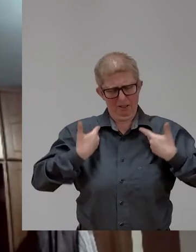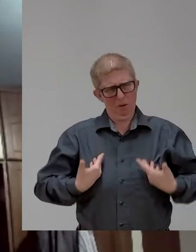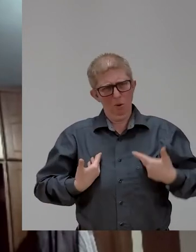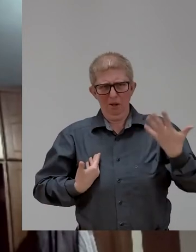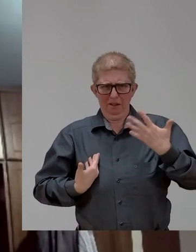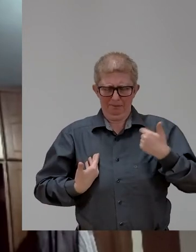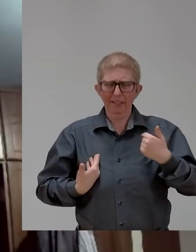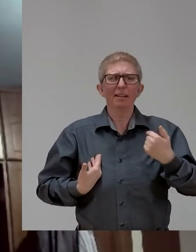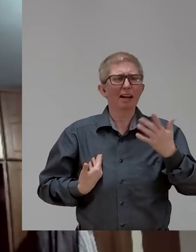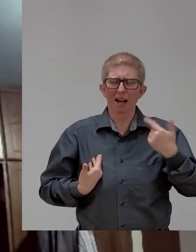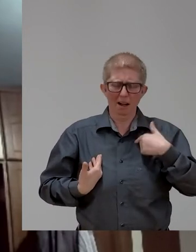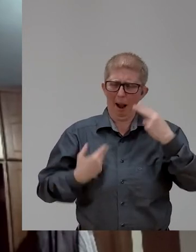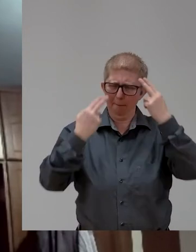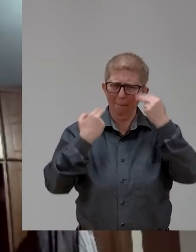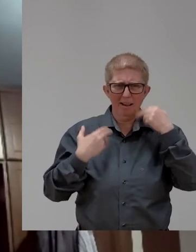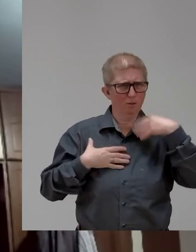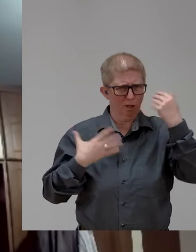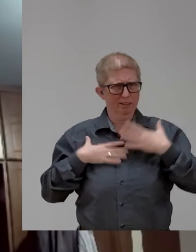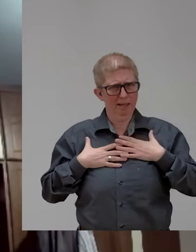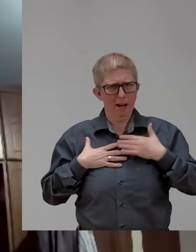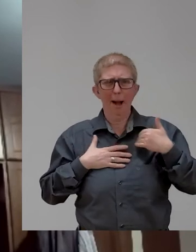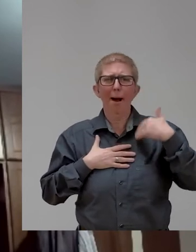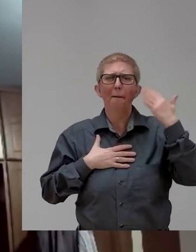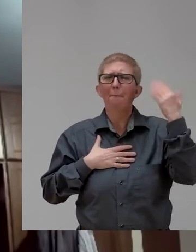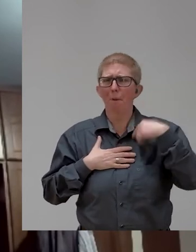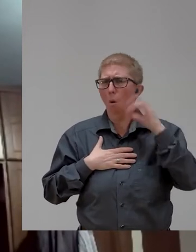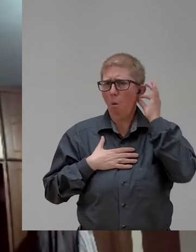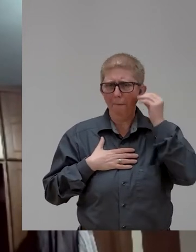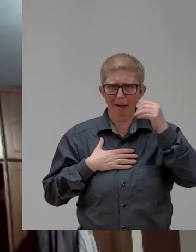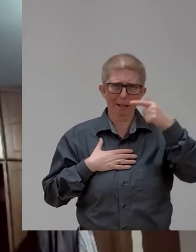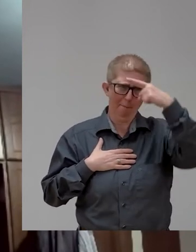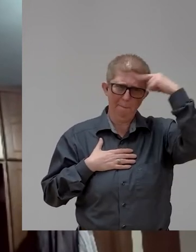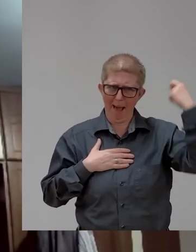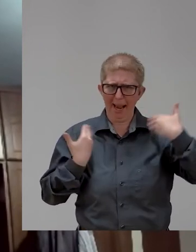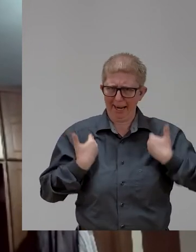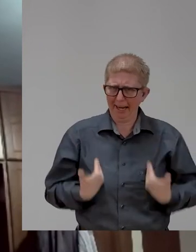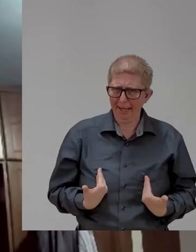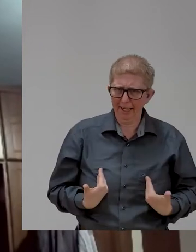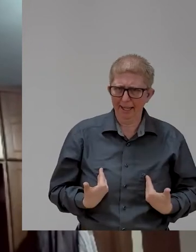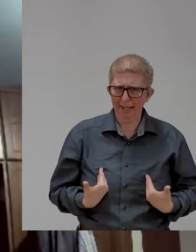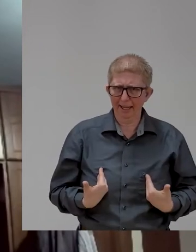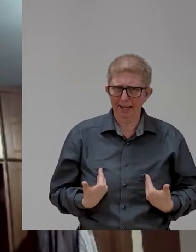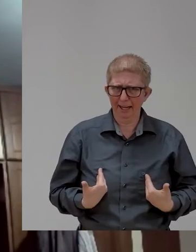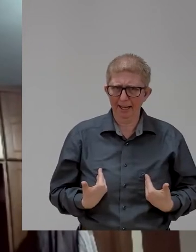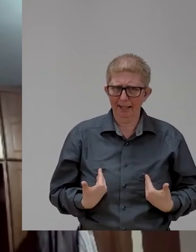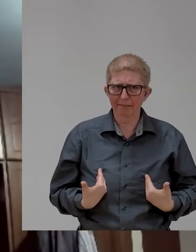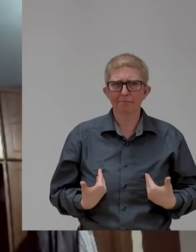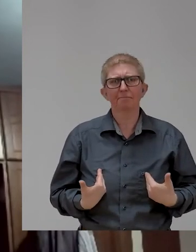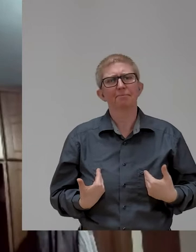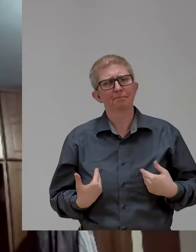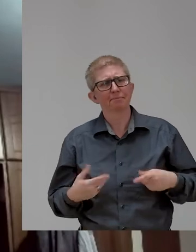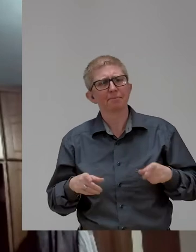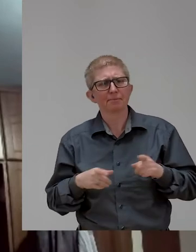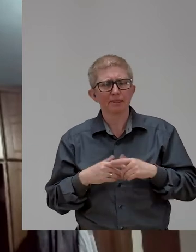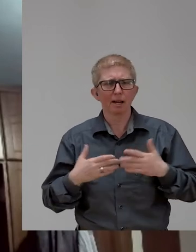me. So I am a black female and I am just winding up 30s. And I am sitting in